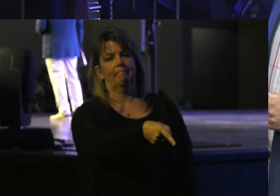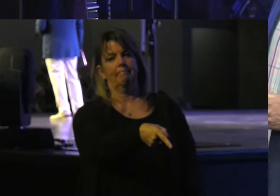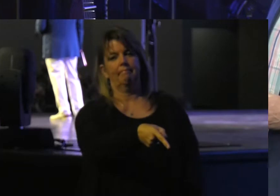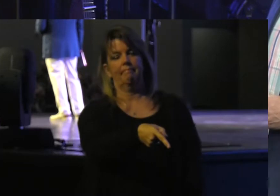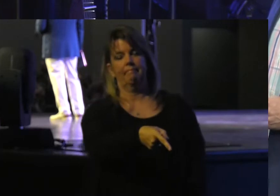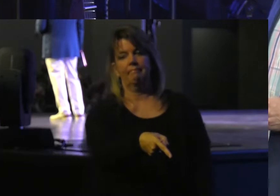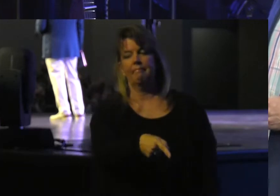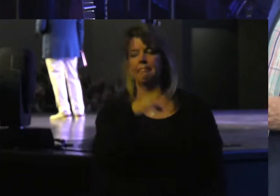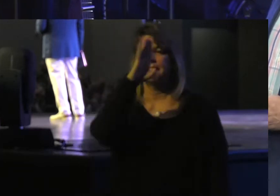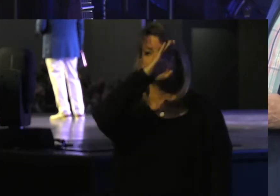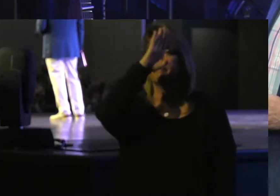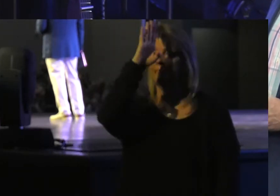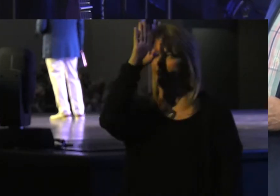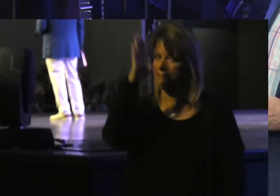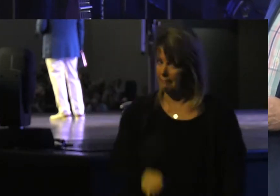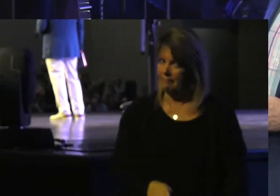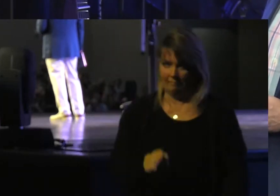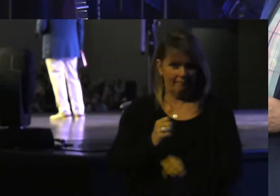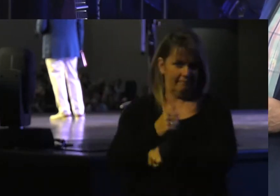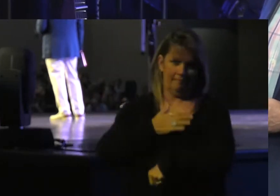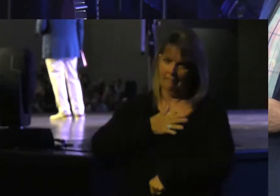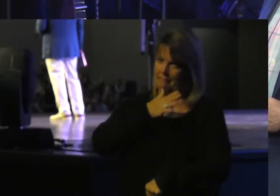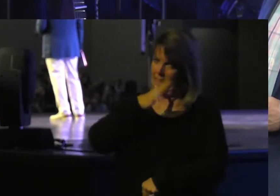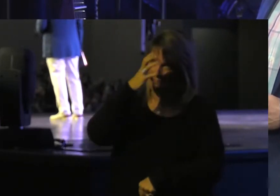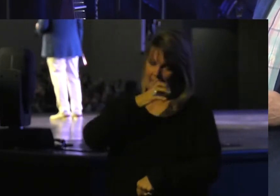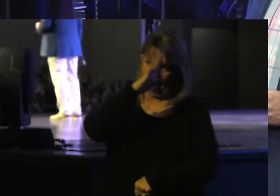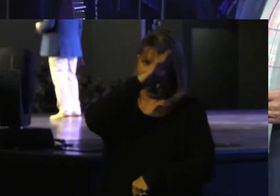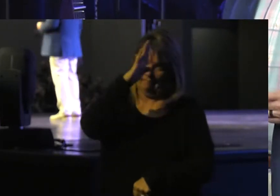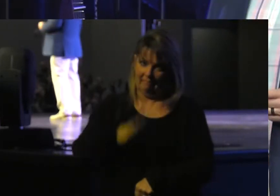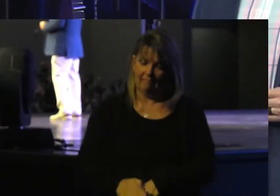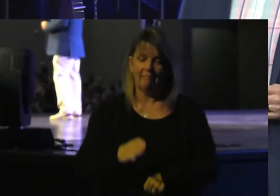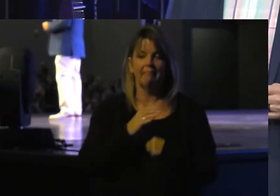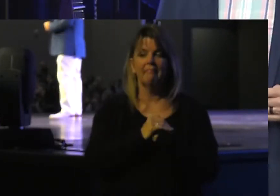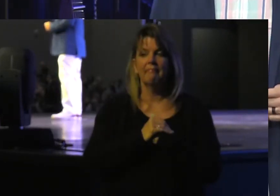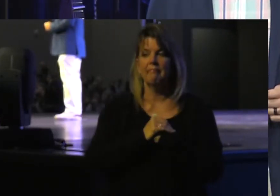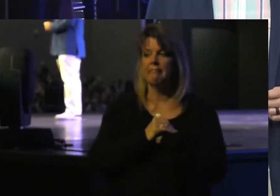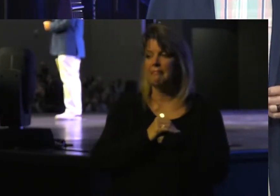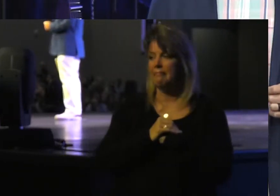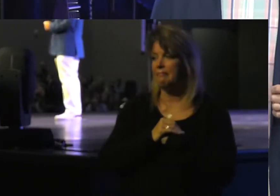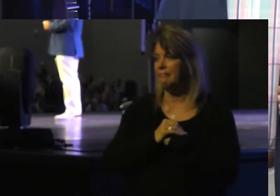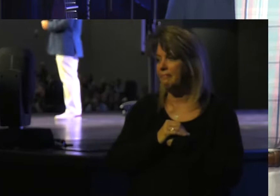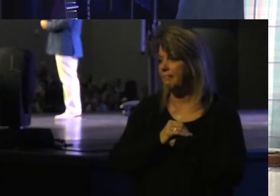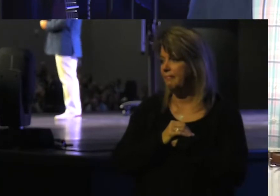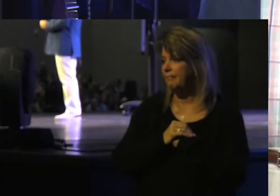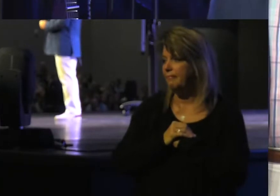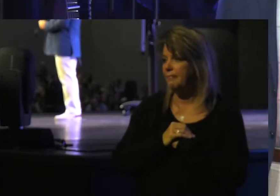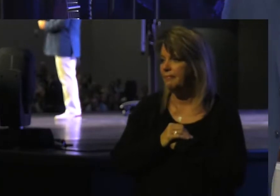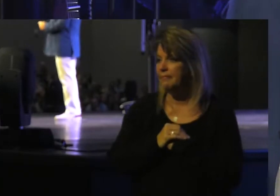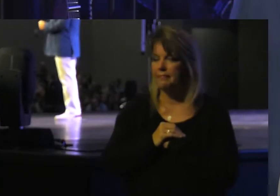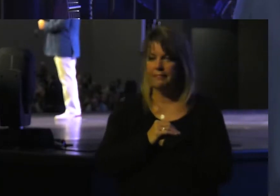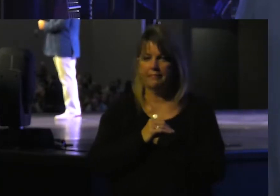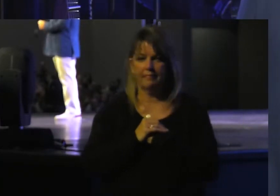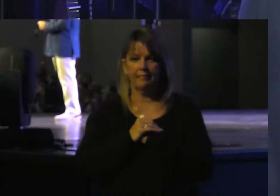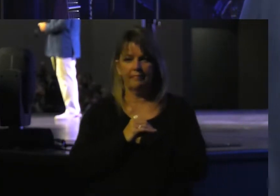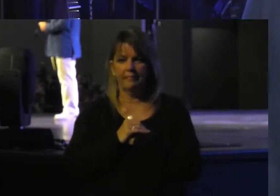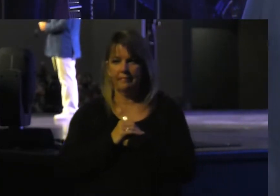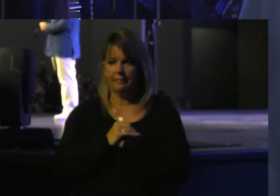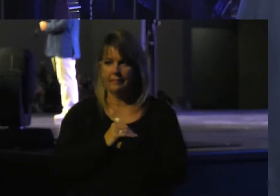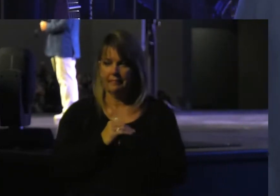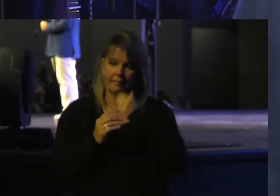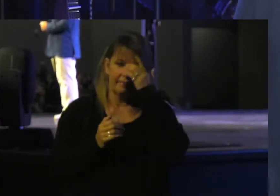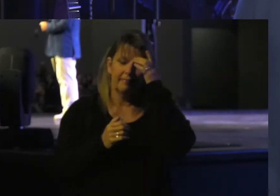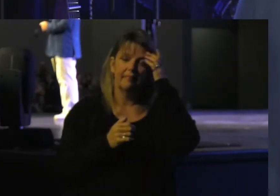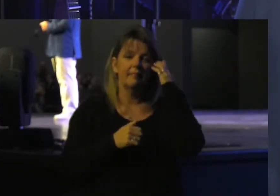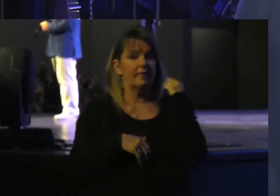I never made my mom mad. If you're watching online, mom, do not message contradictory to my